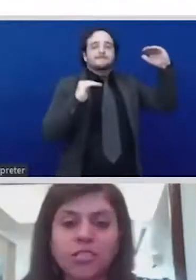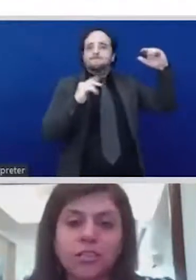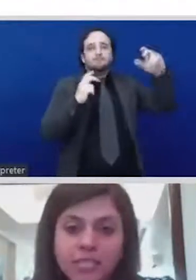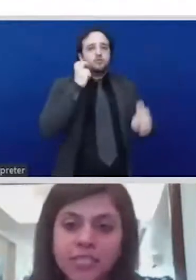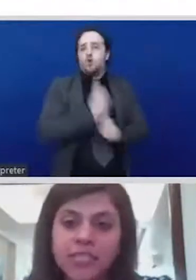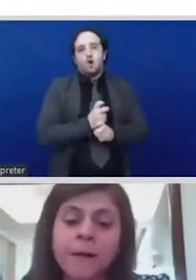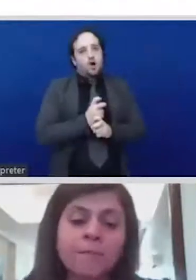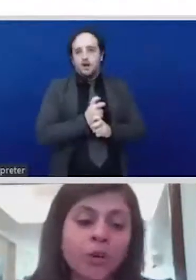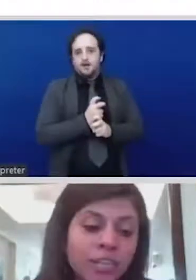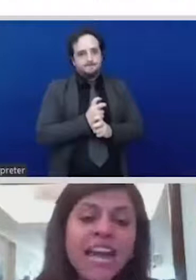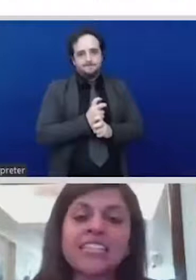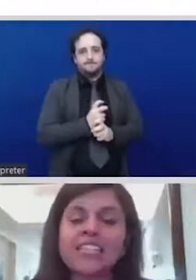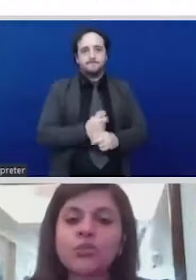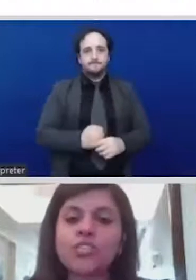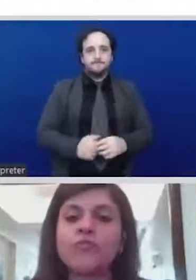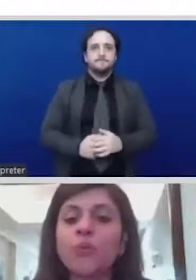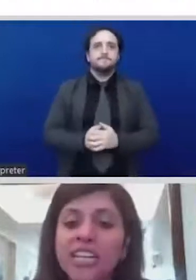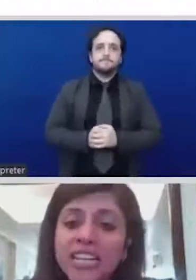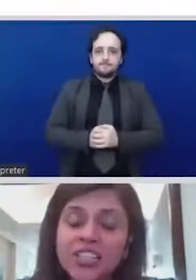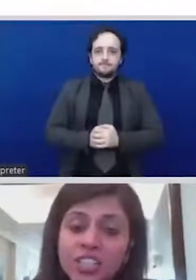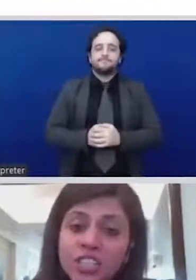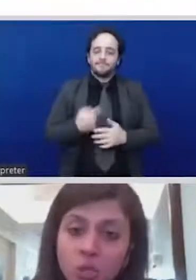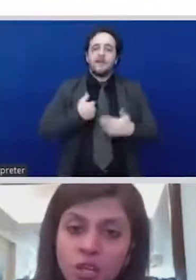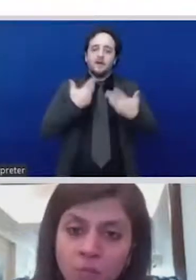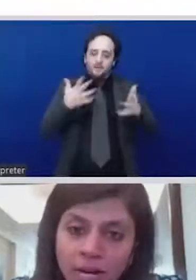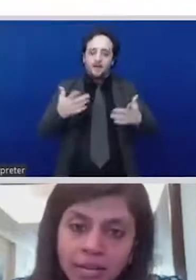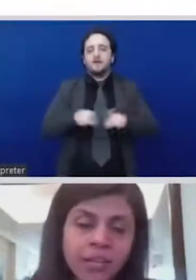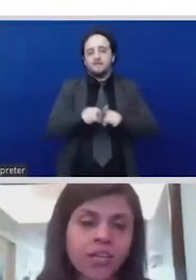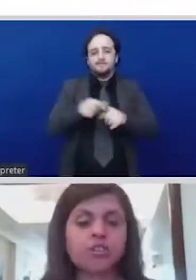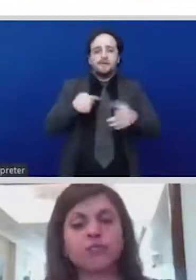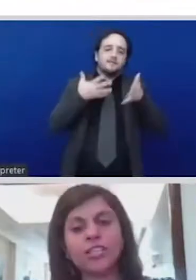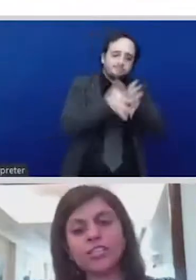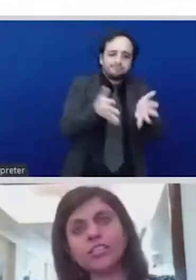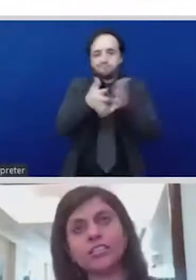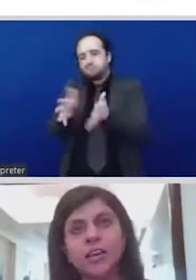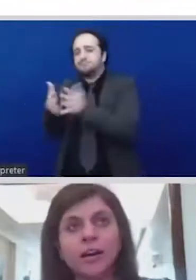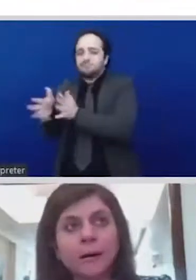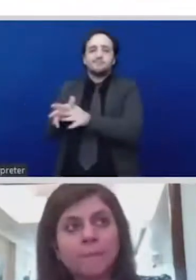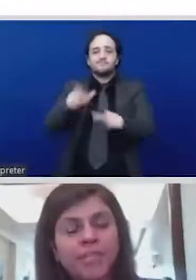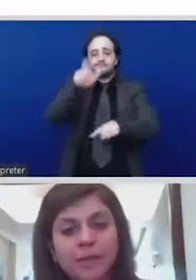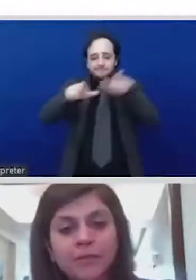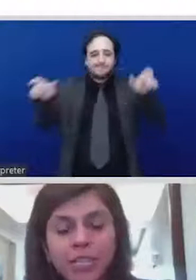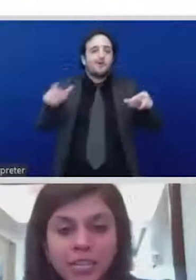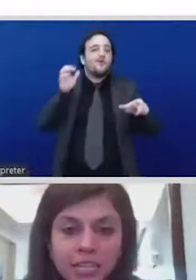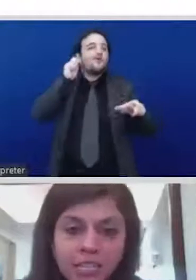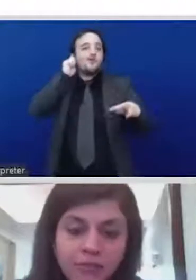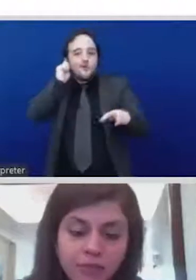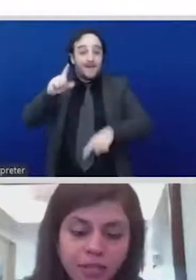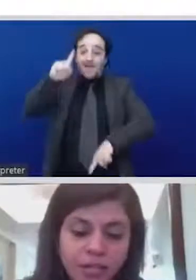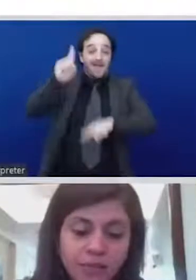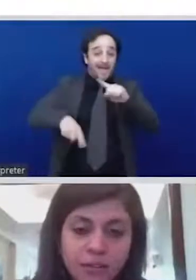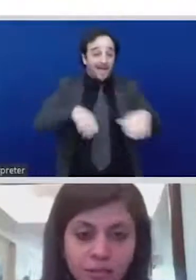or services or even access to say forward linkages in the local market so for instance in some of the areas that